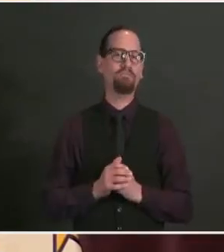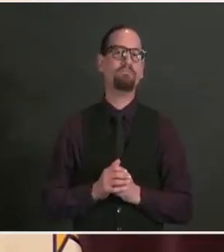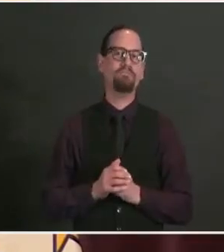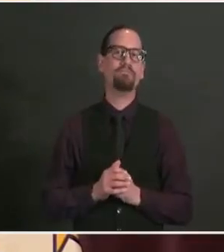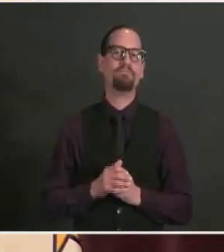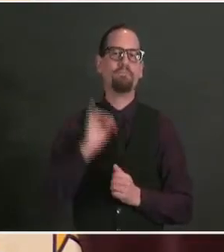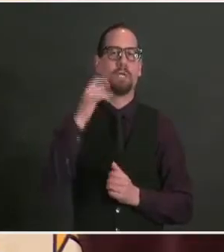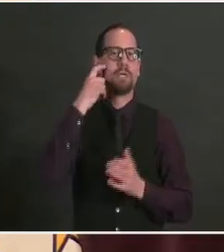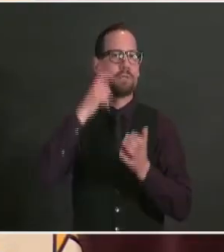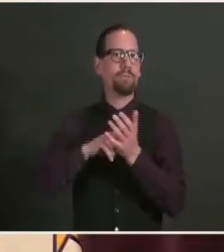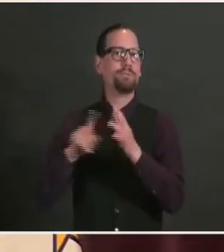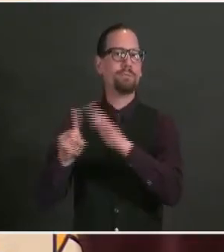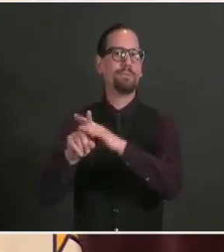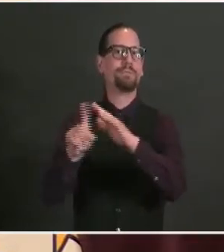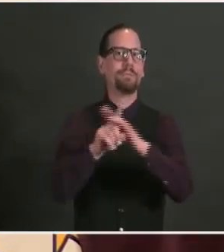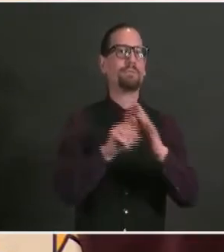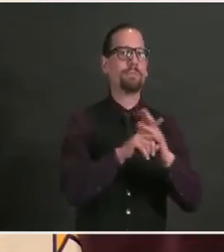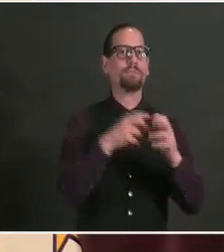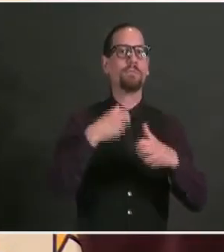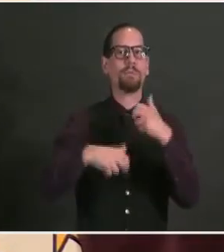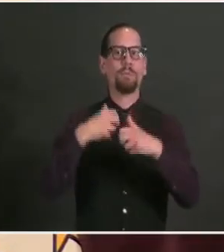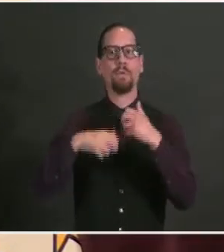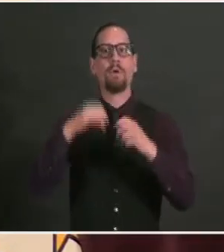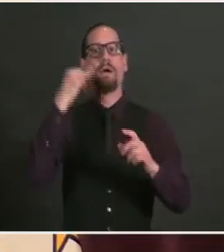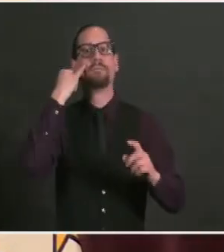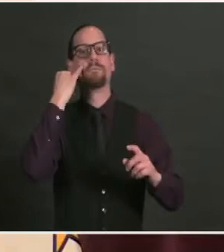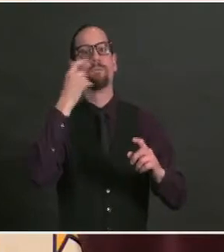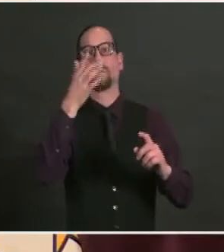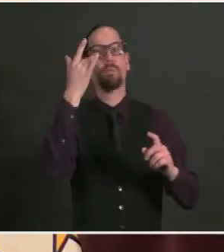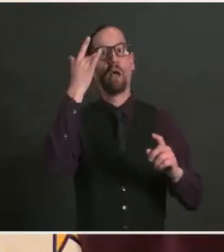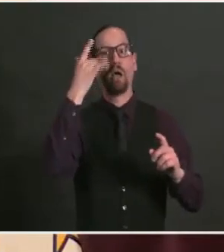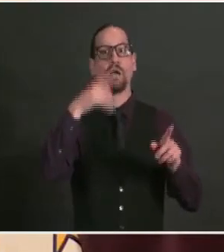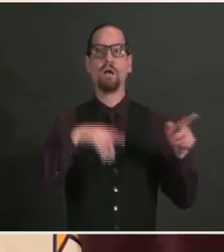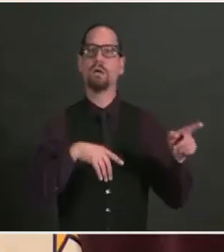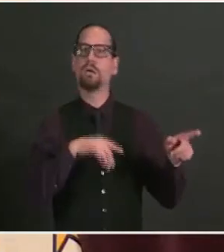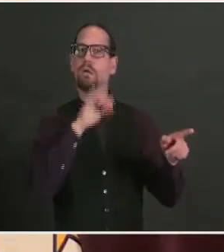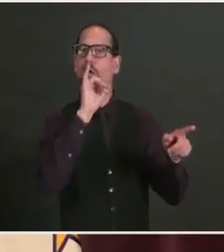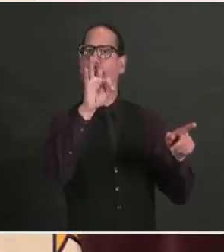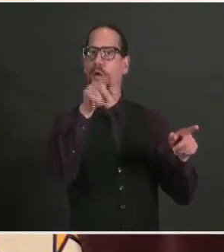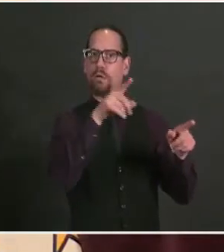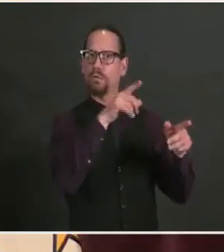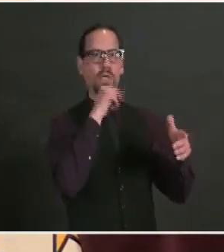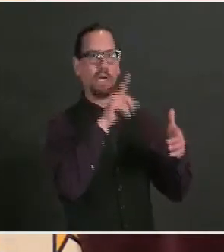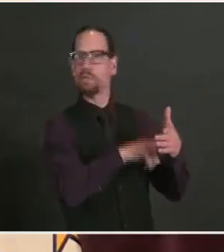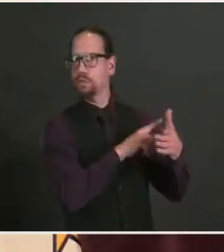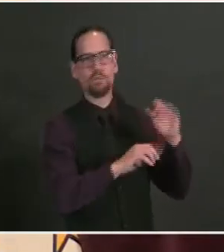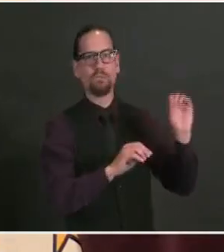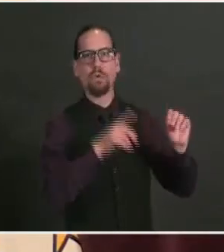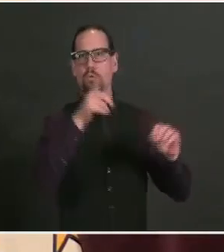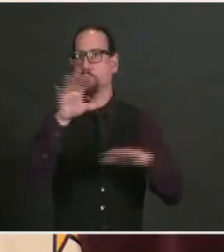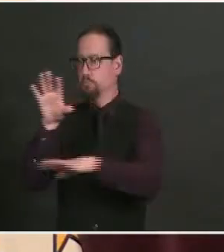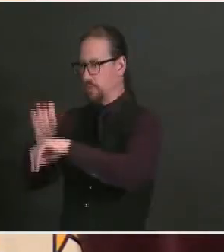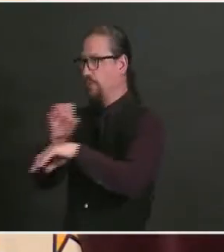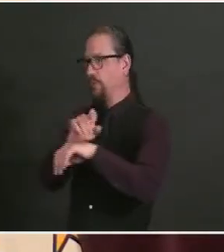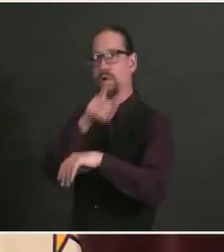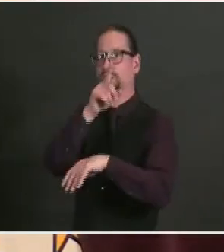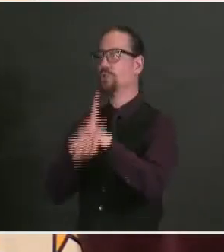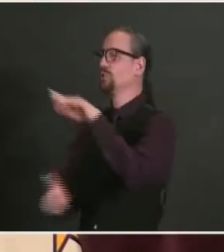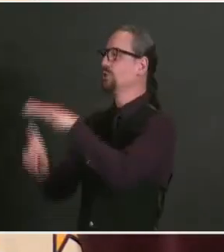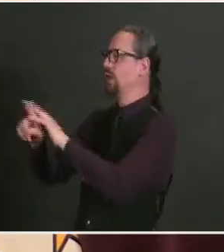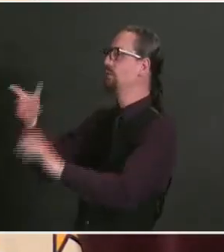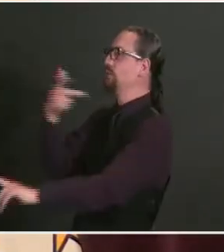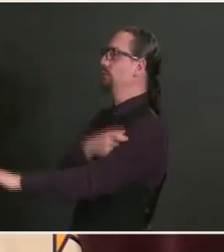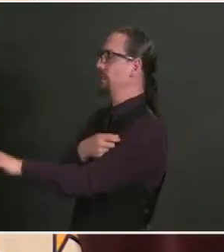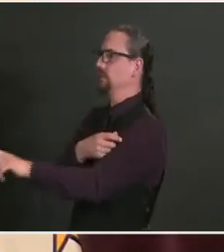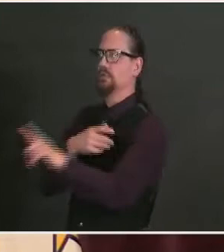lose the opportunity to offer that dose to a Rhode Islander as quickly as we possibly can. So if you cannot make it to your appointment for one reason or